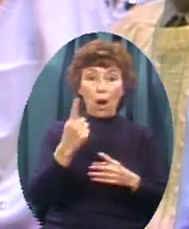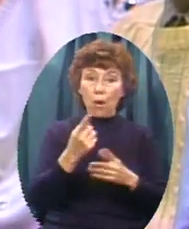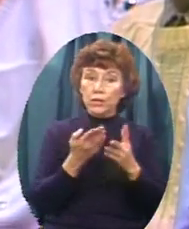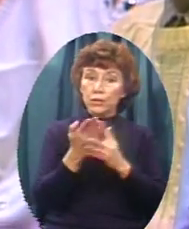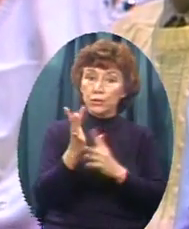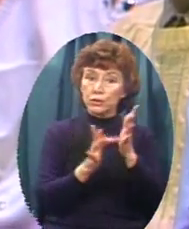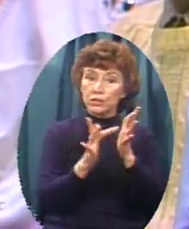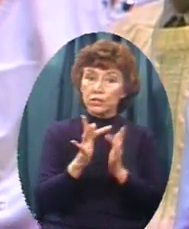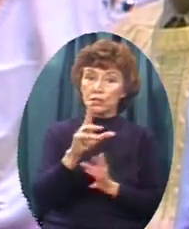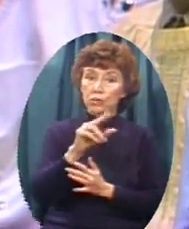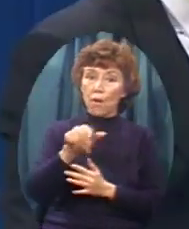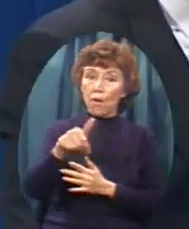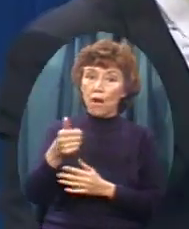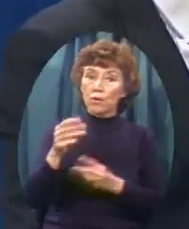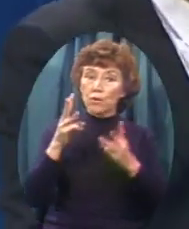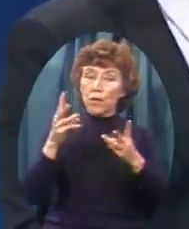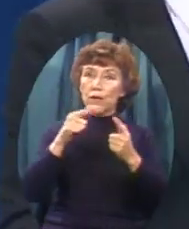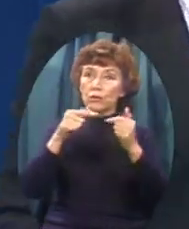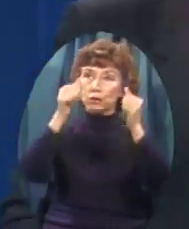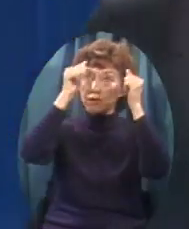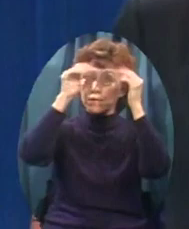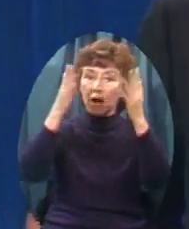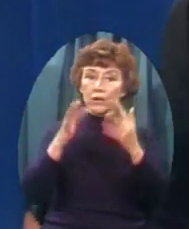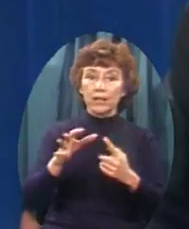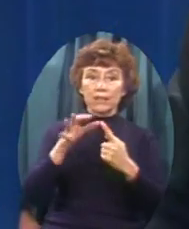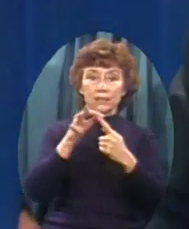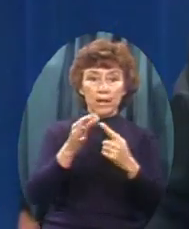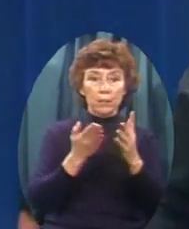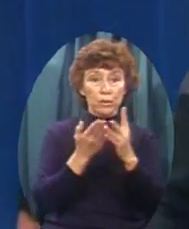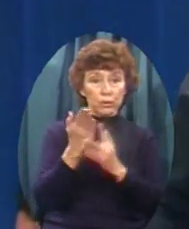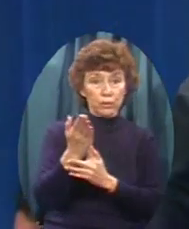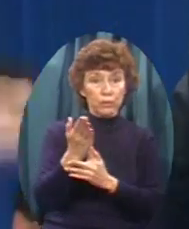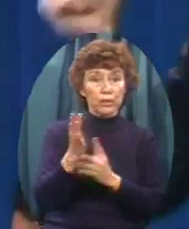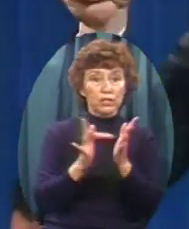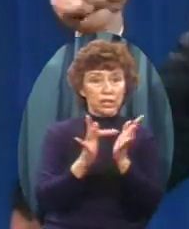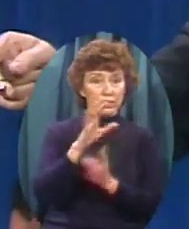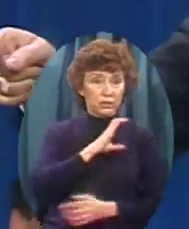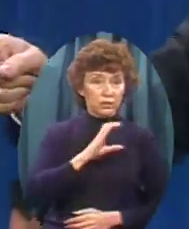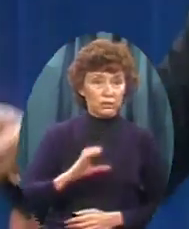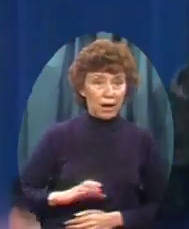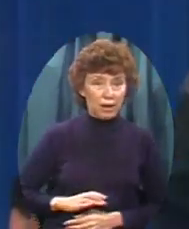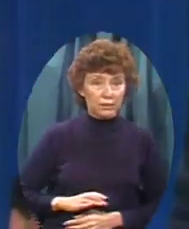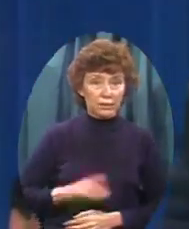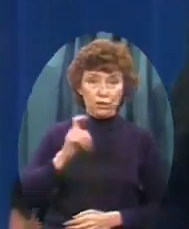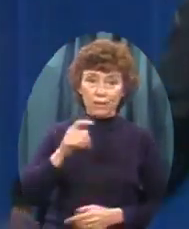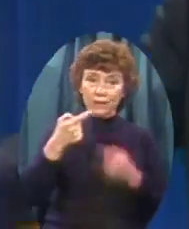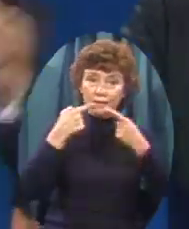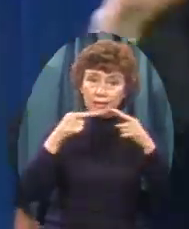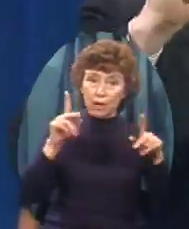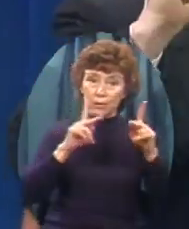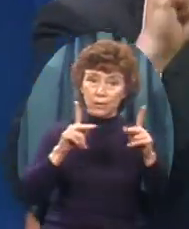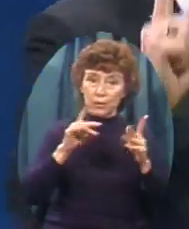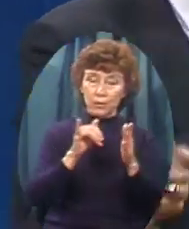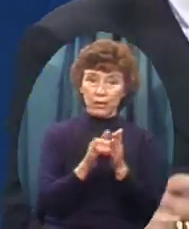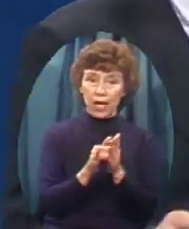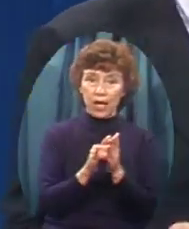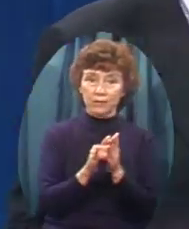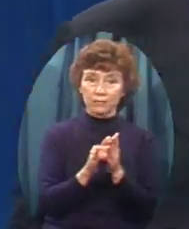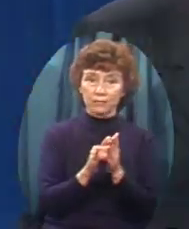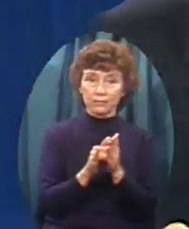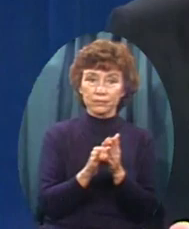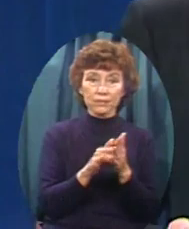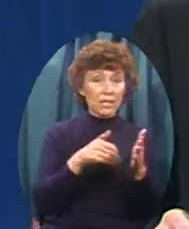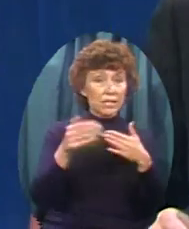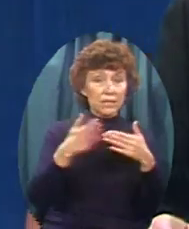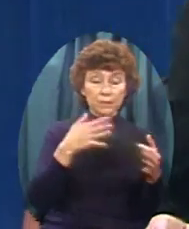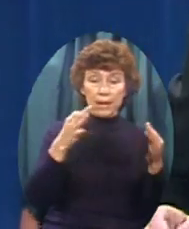To the Father But by him And that is why I'm here tonight To tell you That God loves you And Christ died for you As an individual Has nothing to do With black and